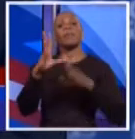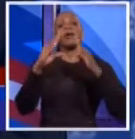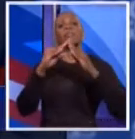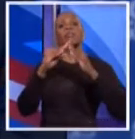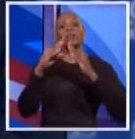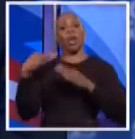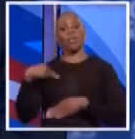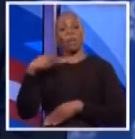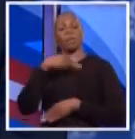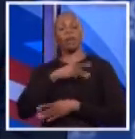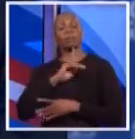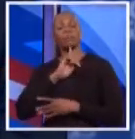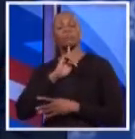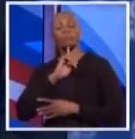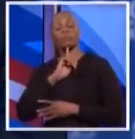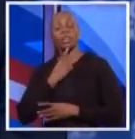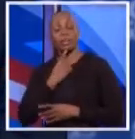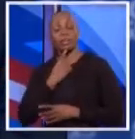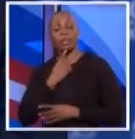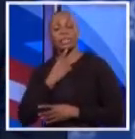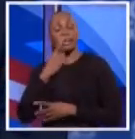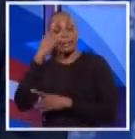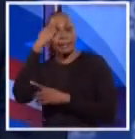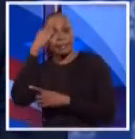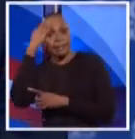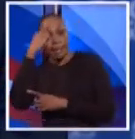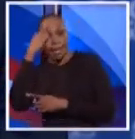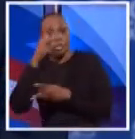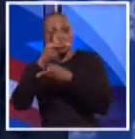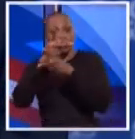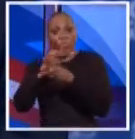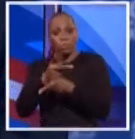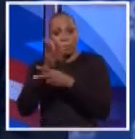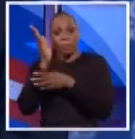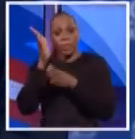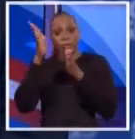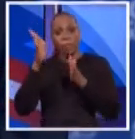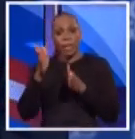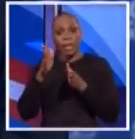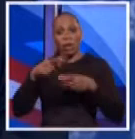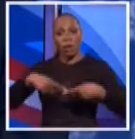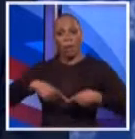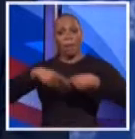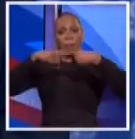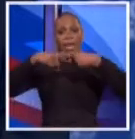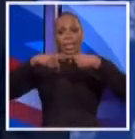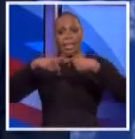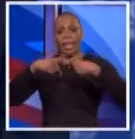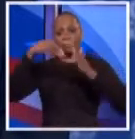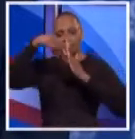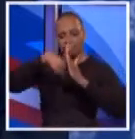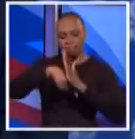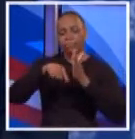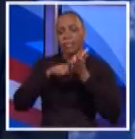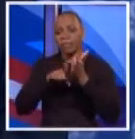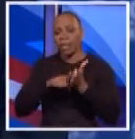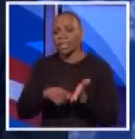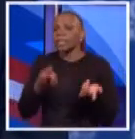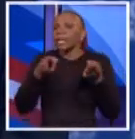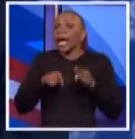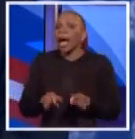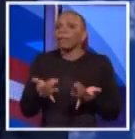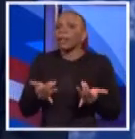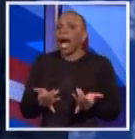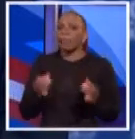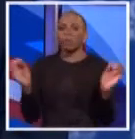the members should seriously consider whether to keep the speaker pending a full investigation. That investigation is happening now, but we can have